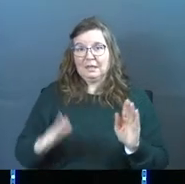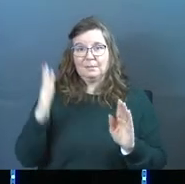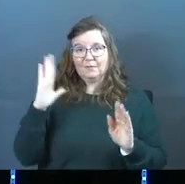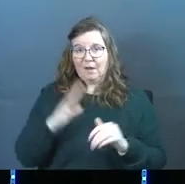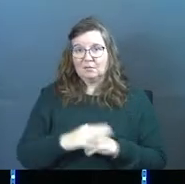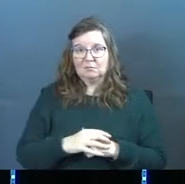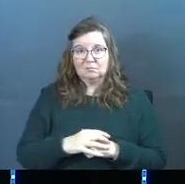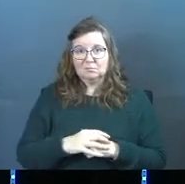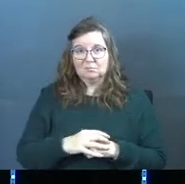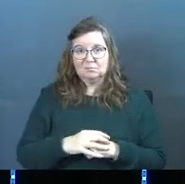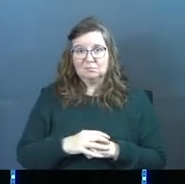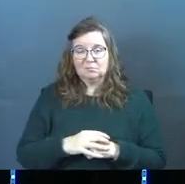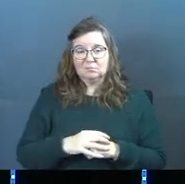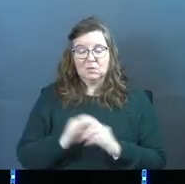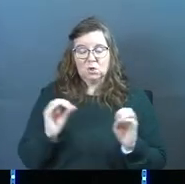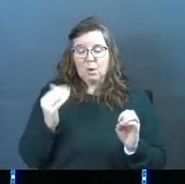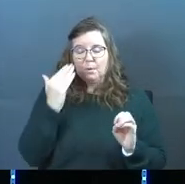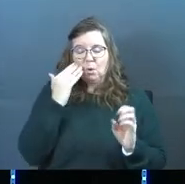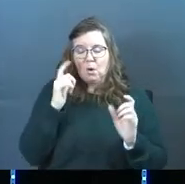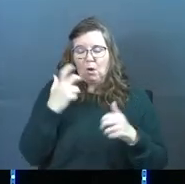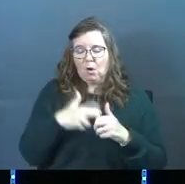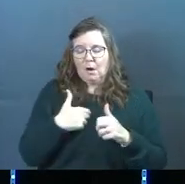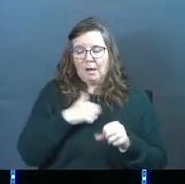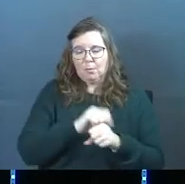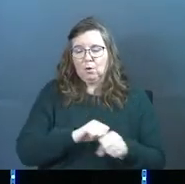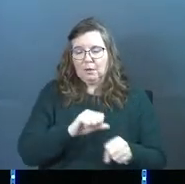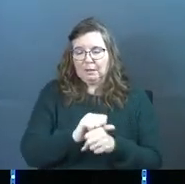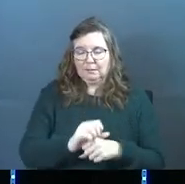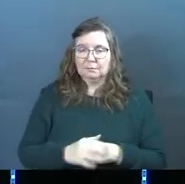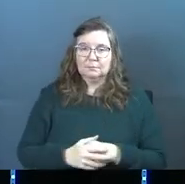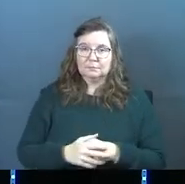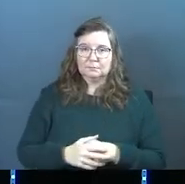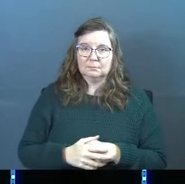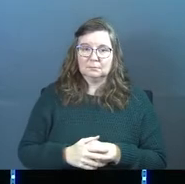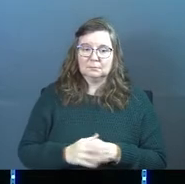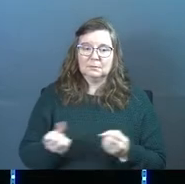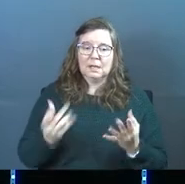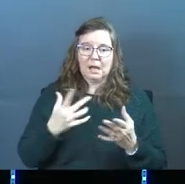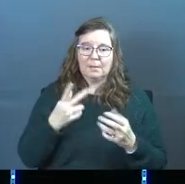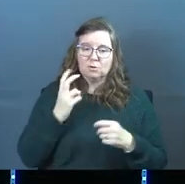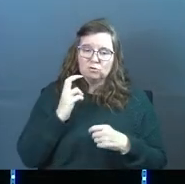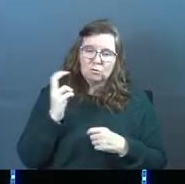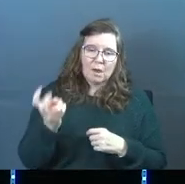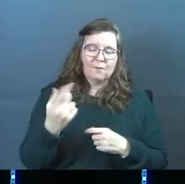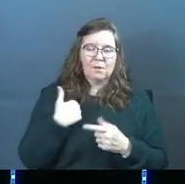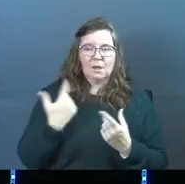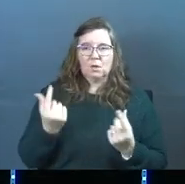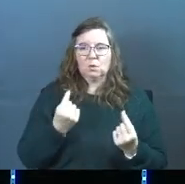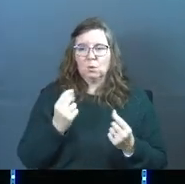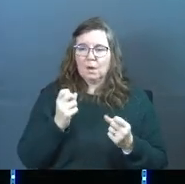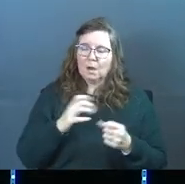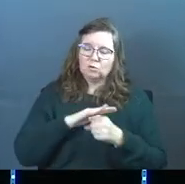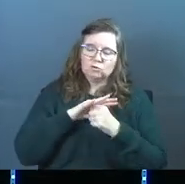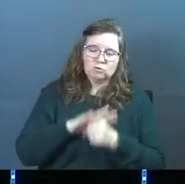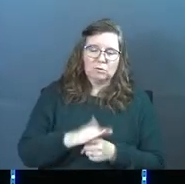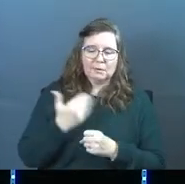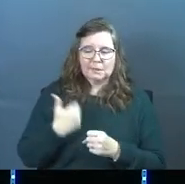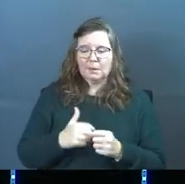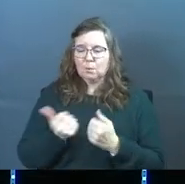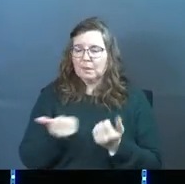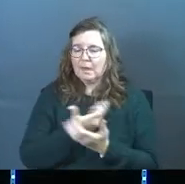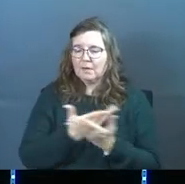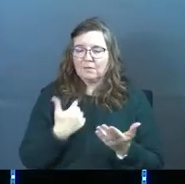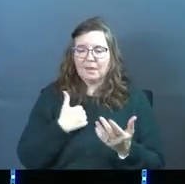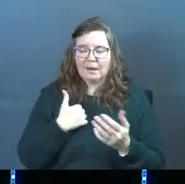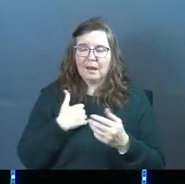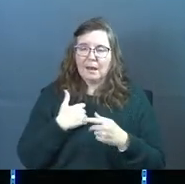of God. Nobody knows how hard I'm working, how much travel I do, how stressed I am with